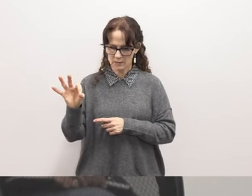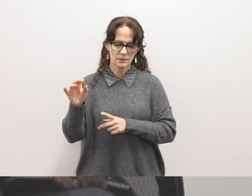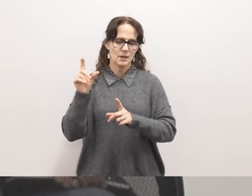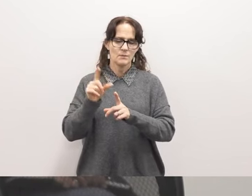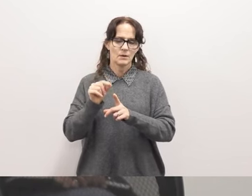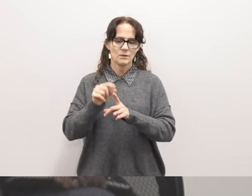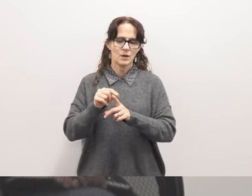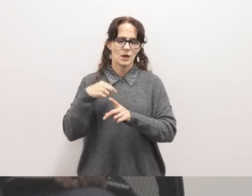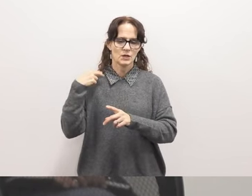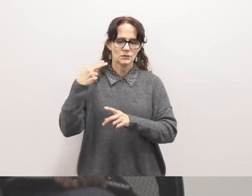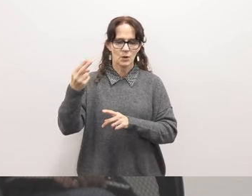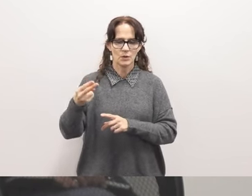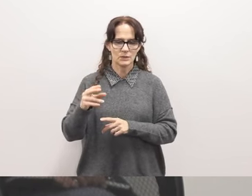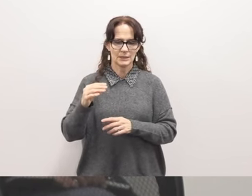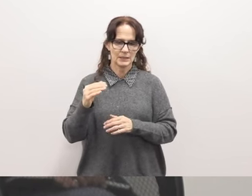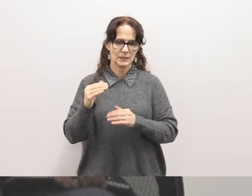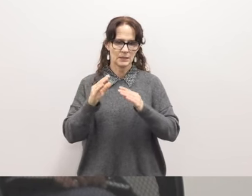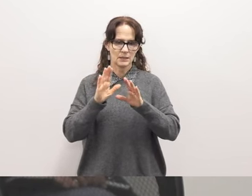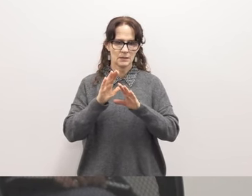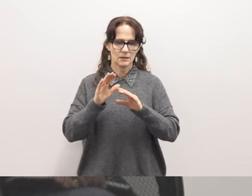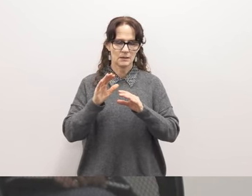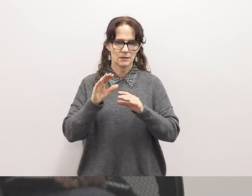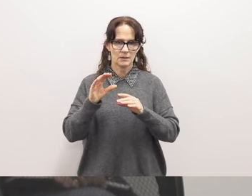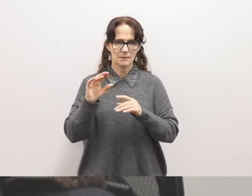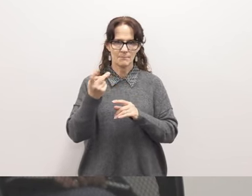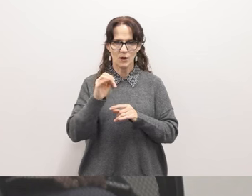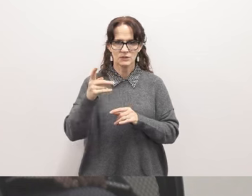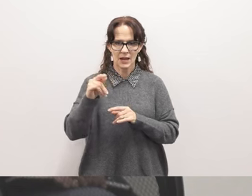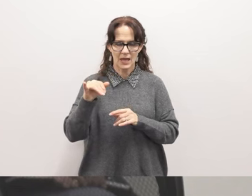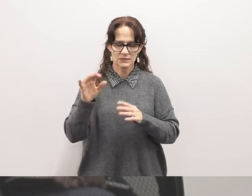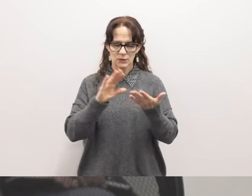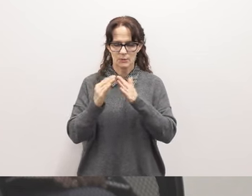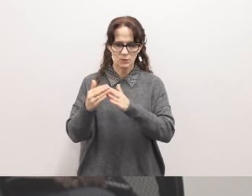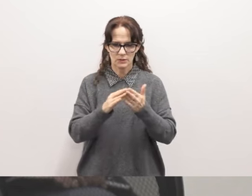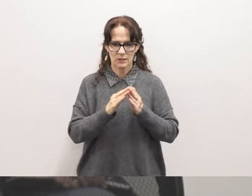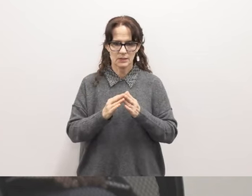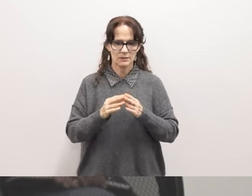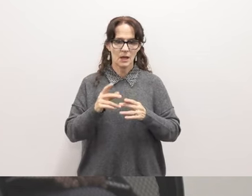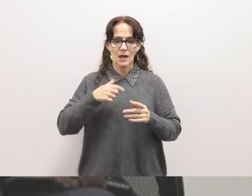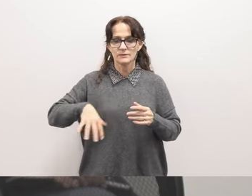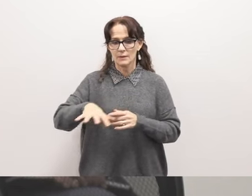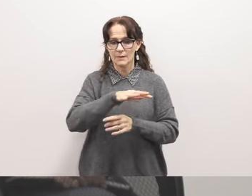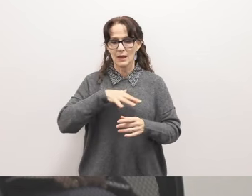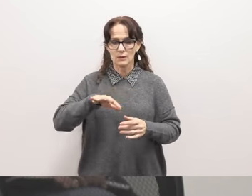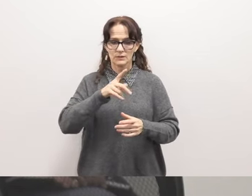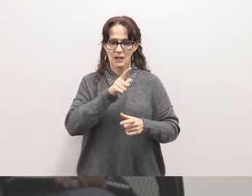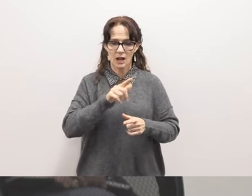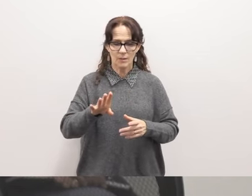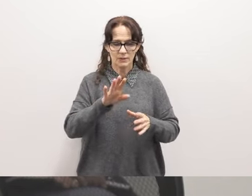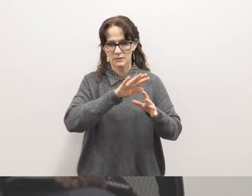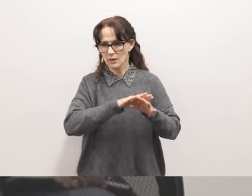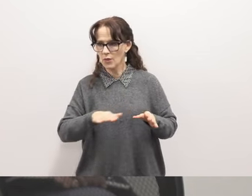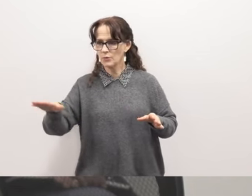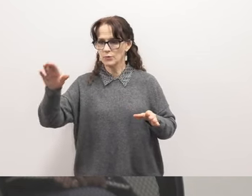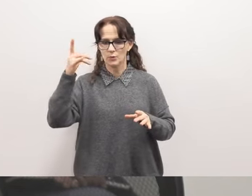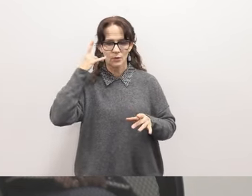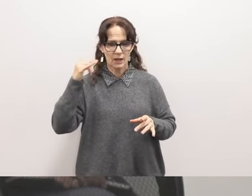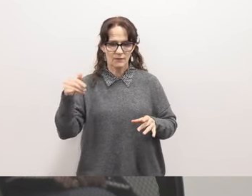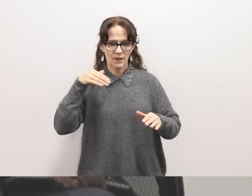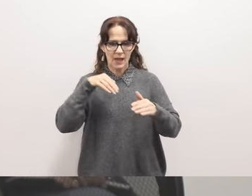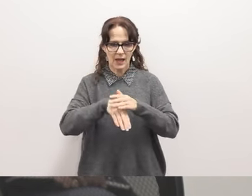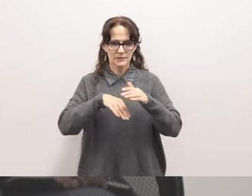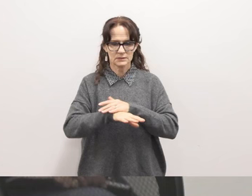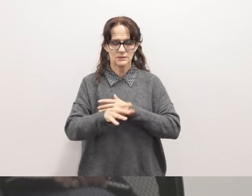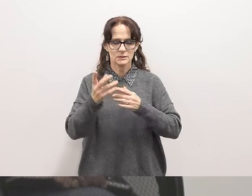the last 26 years, we've organized multiracial and multigenerational communities in places like Long Beach and across California to improve access to quality